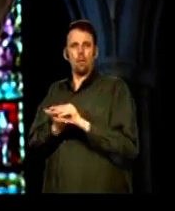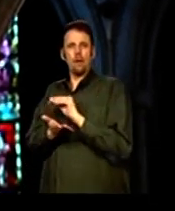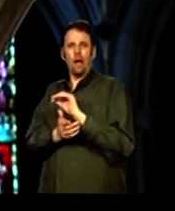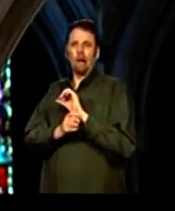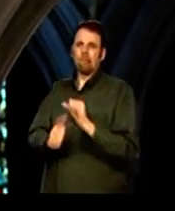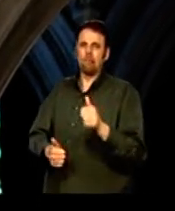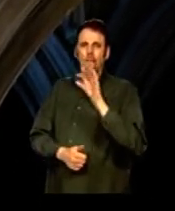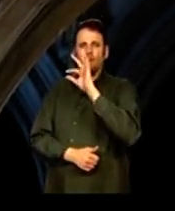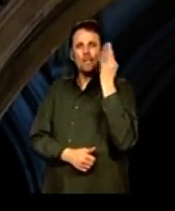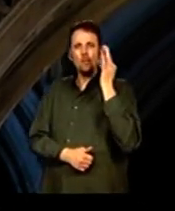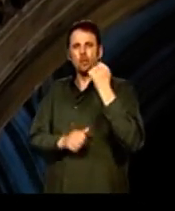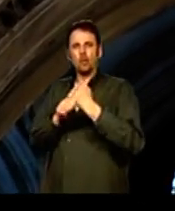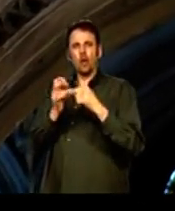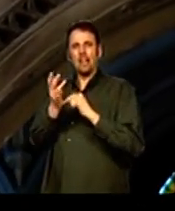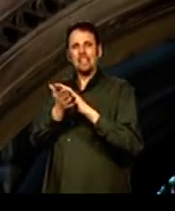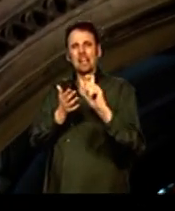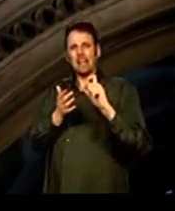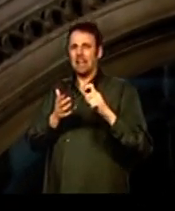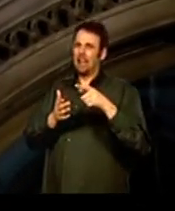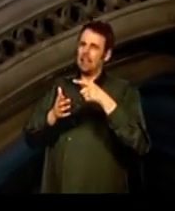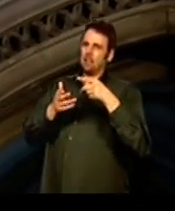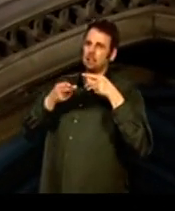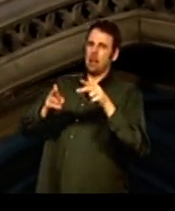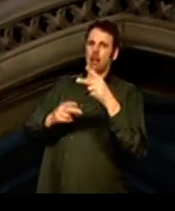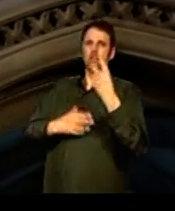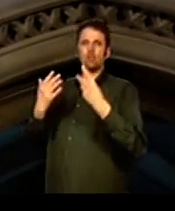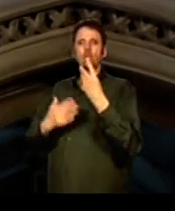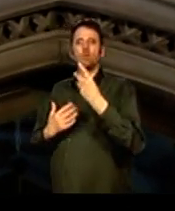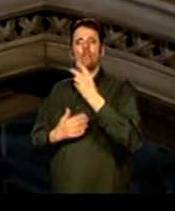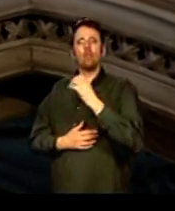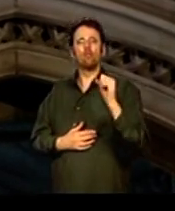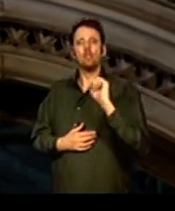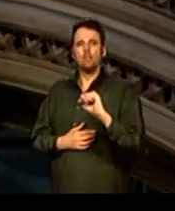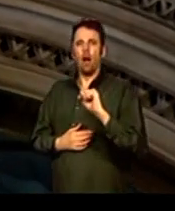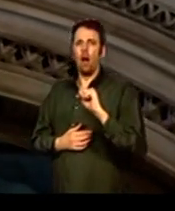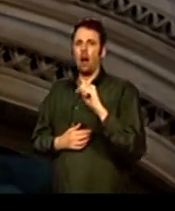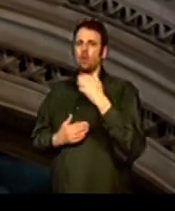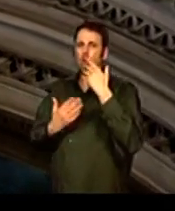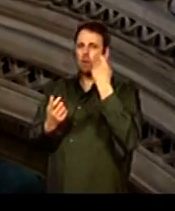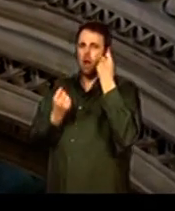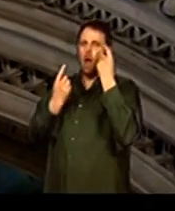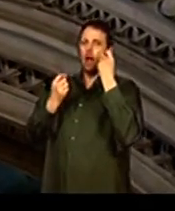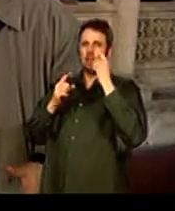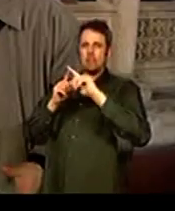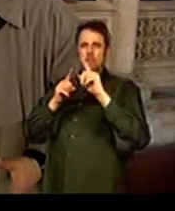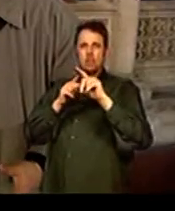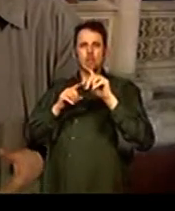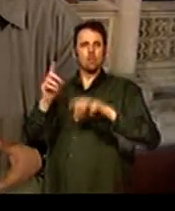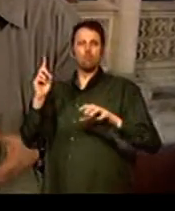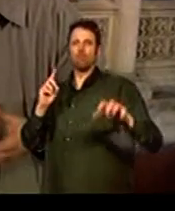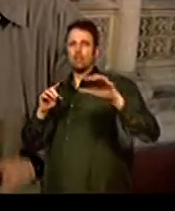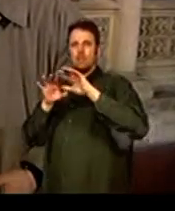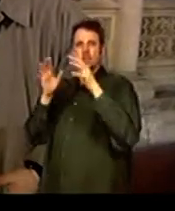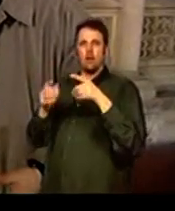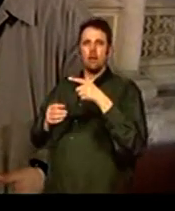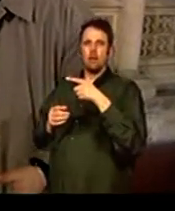all. What Pearson is doing here is copying the very best French Gothic models of the 13th century, so he's concerting ideas from lots of